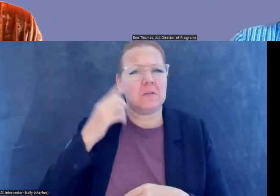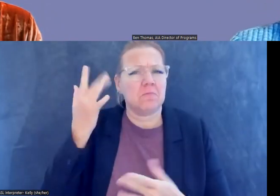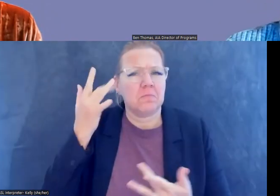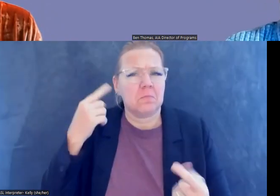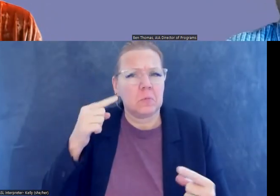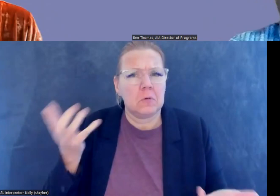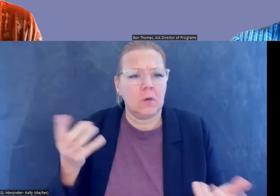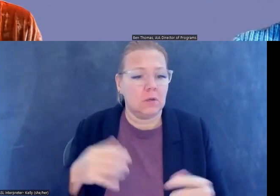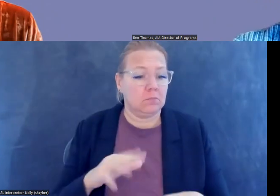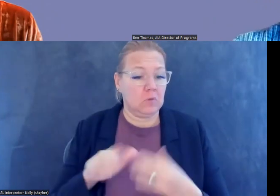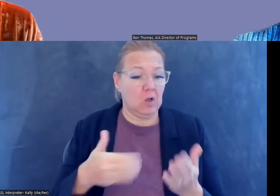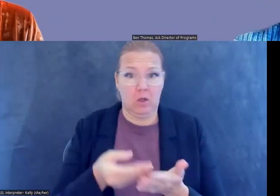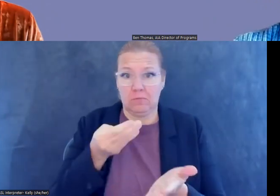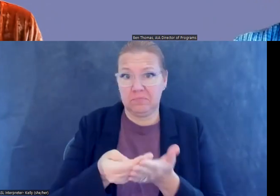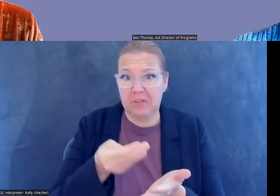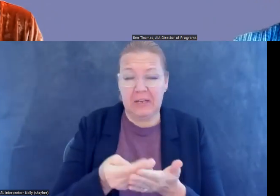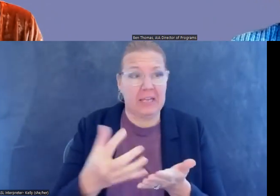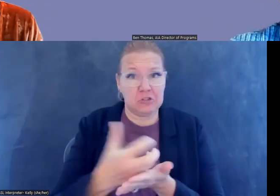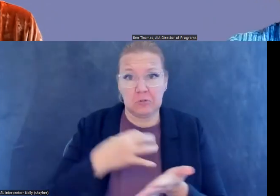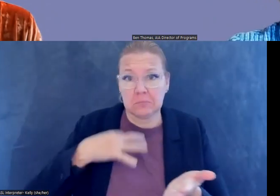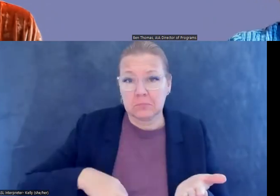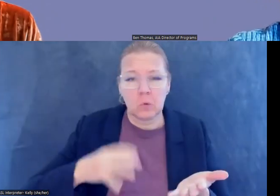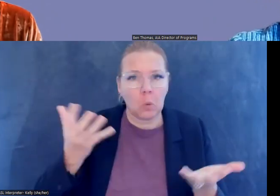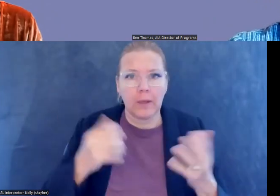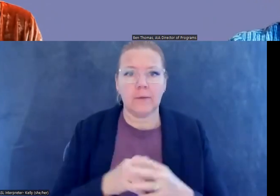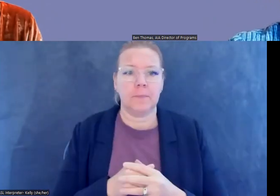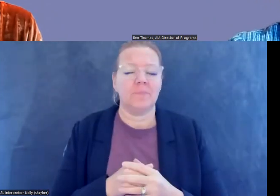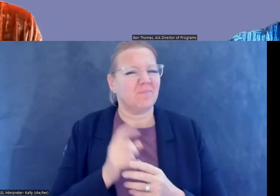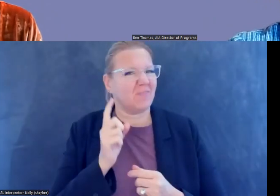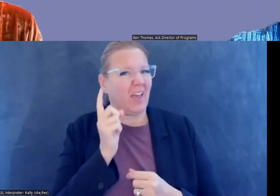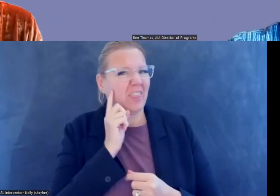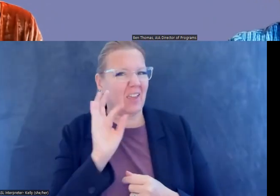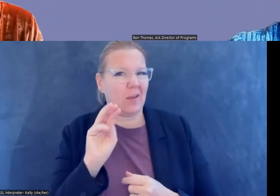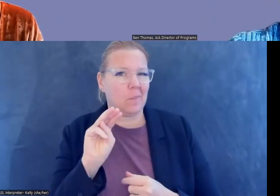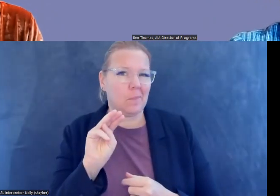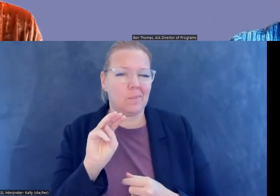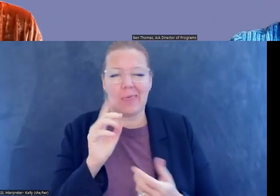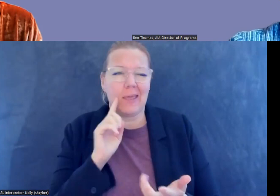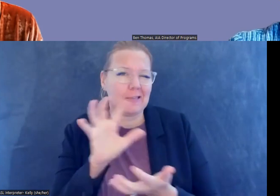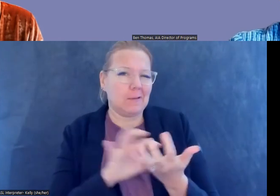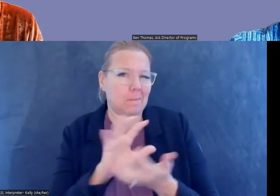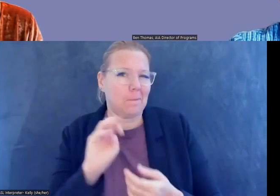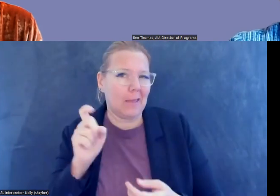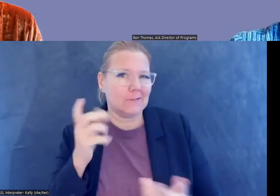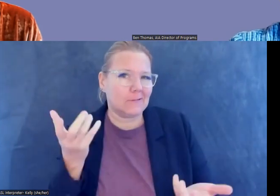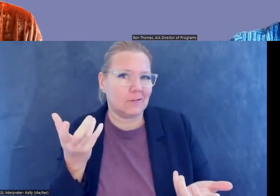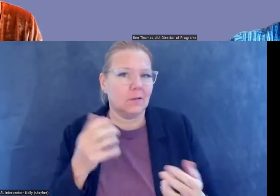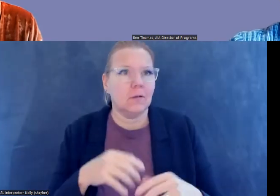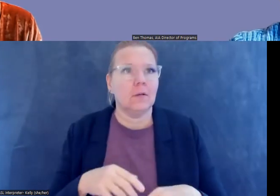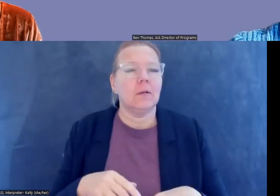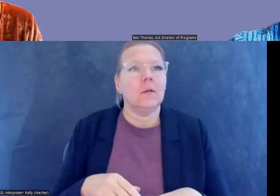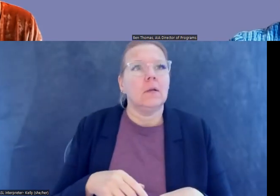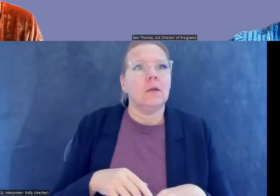that they're looking for? I, I think it's a mix just from the ones, um, that, that we know about, um,